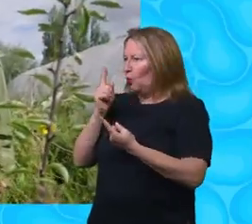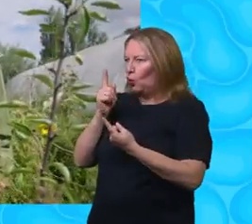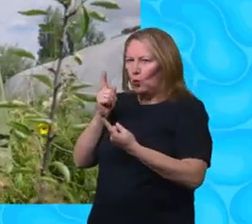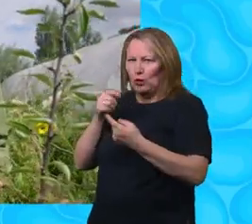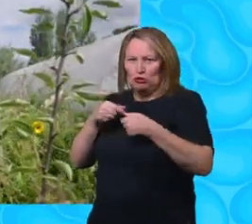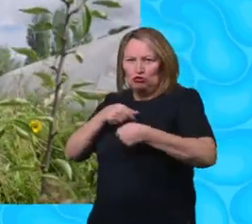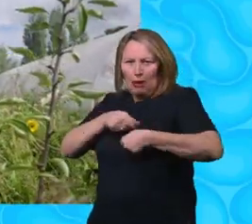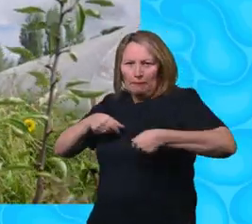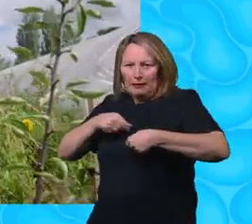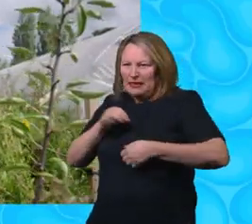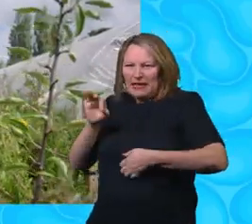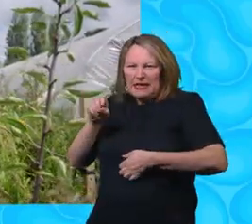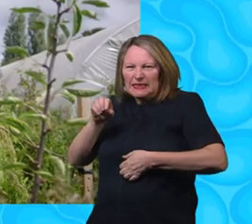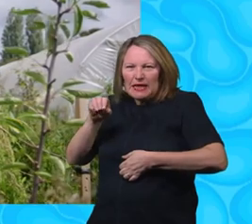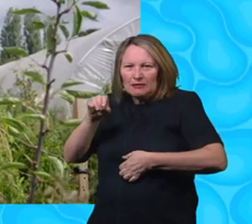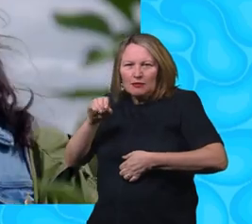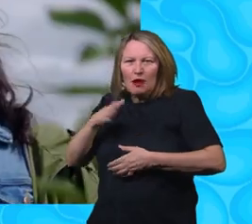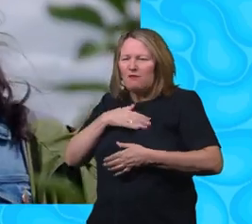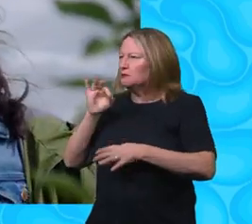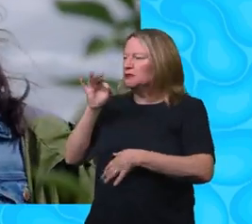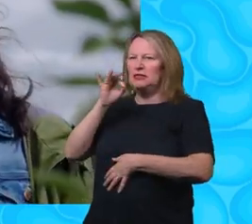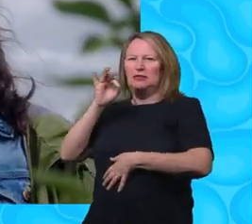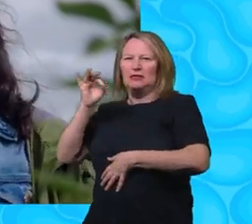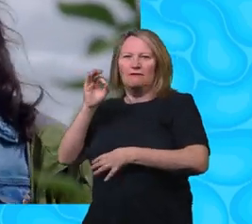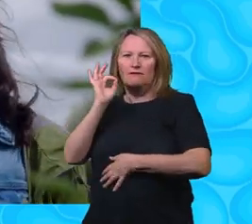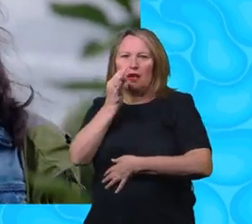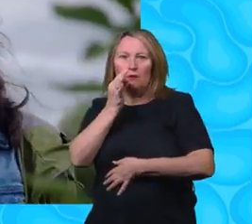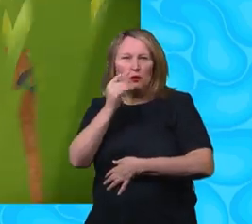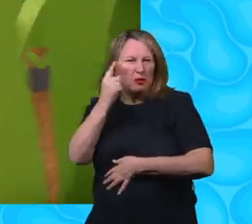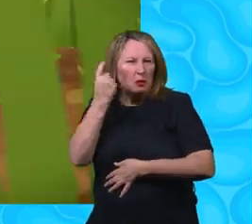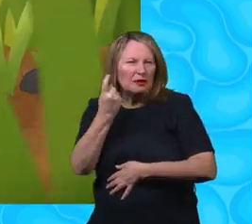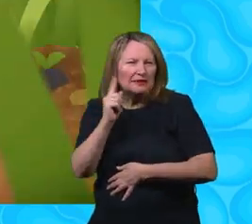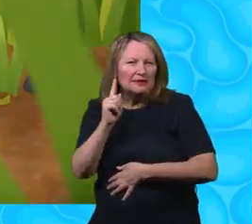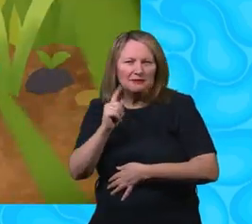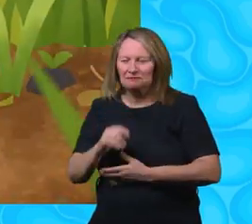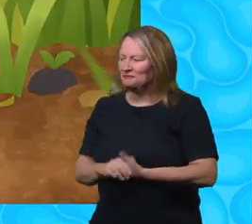that just loves to buzz around flowers. Can you guess what it is?